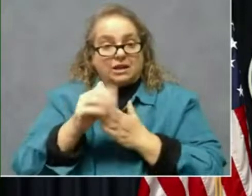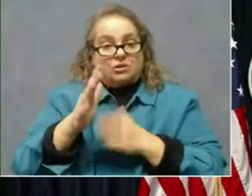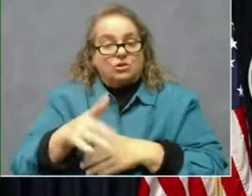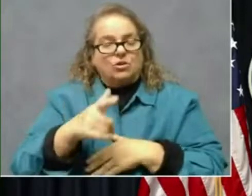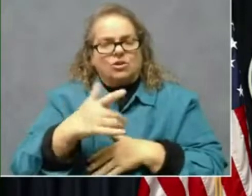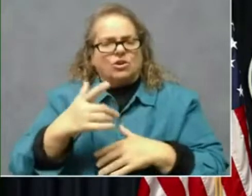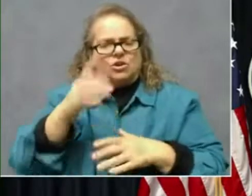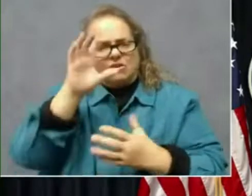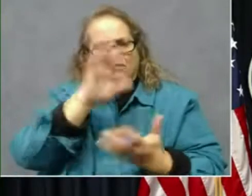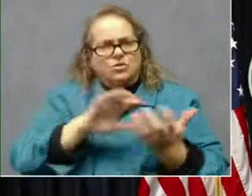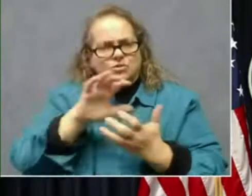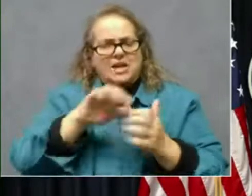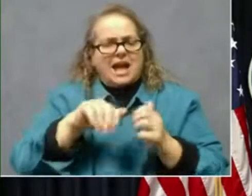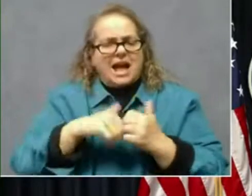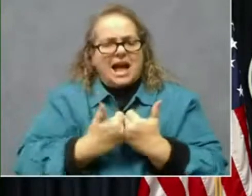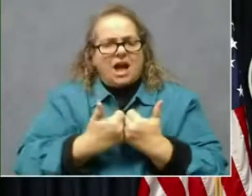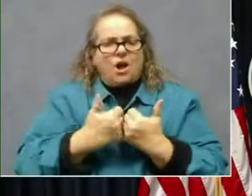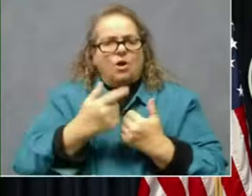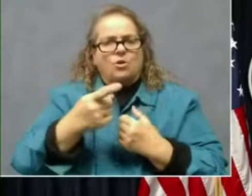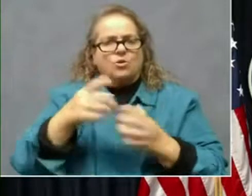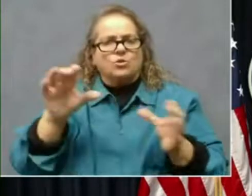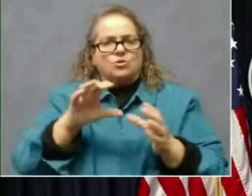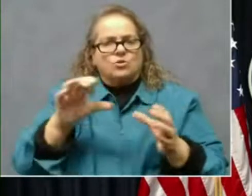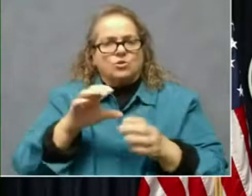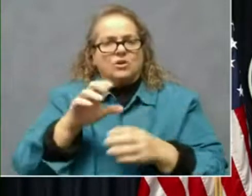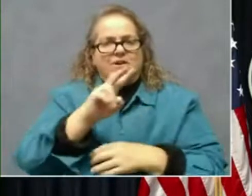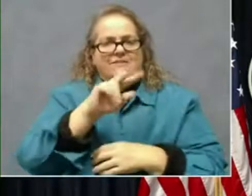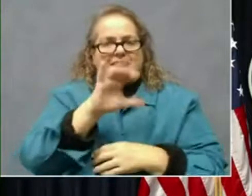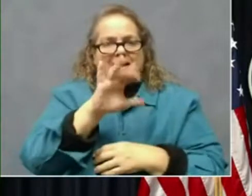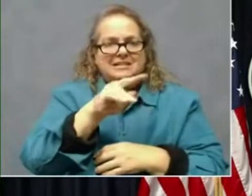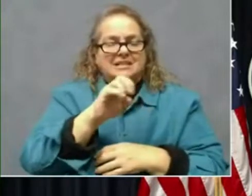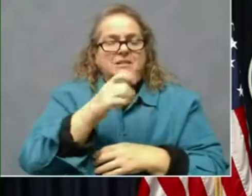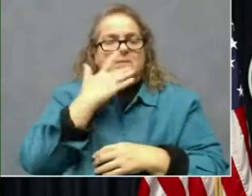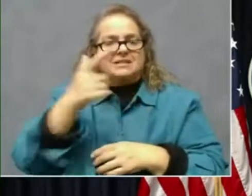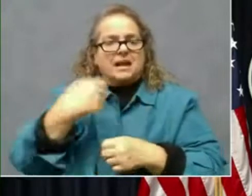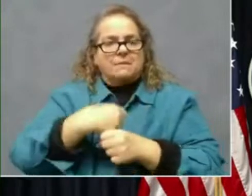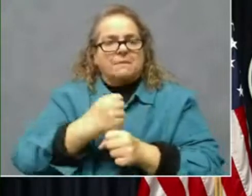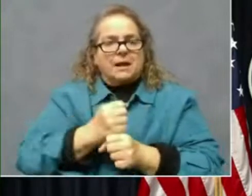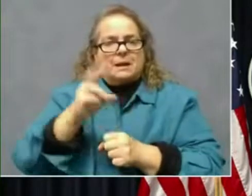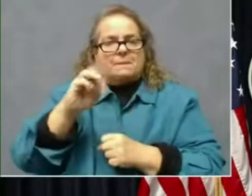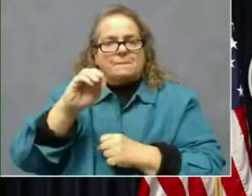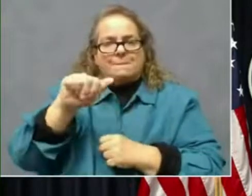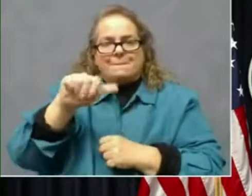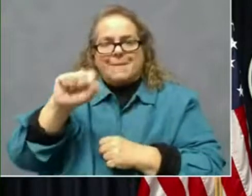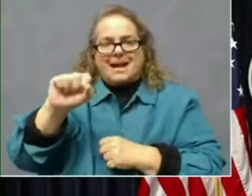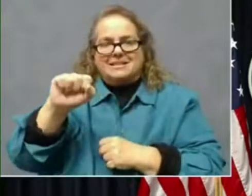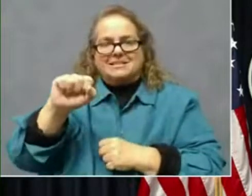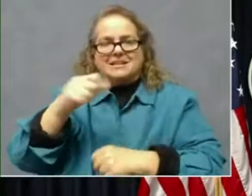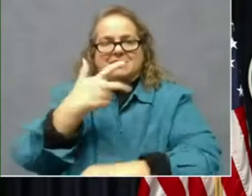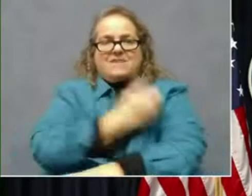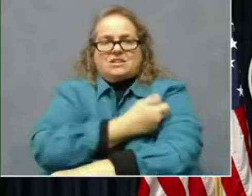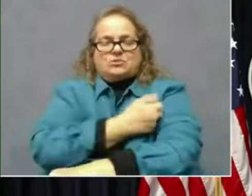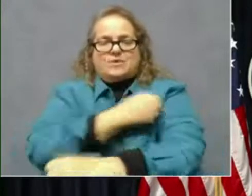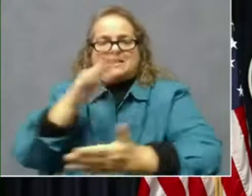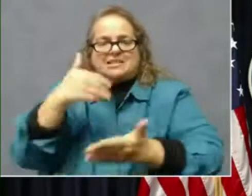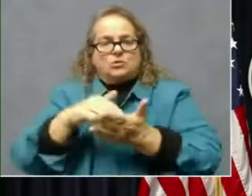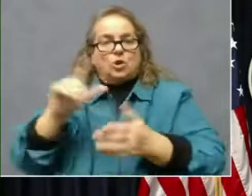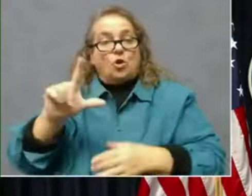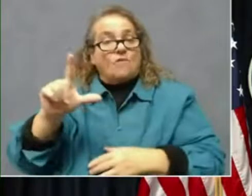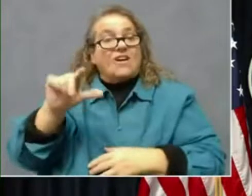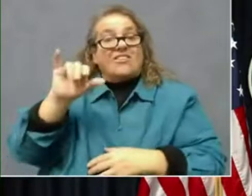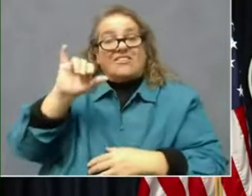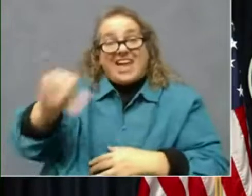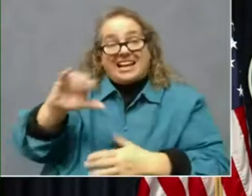particularly because they're setting up a mass vaccination center in Louisville. So that mass vaccination center is only serving healthcare workers. Now,